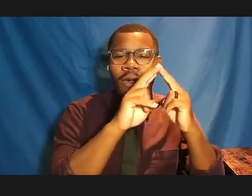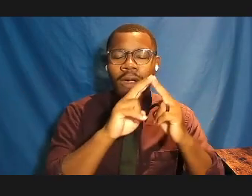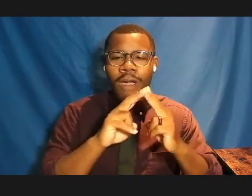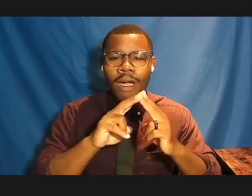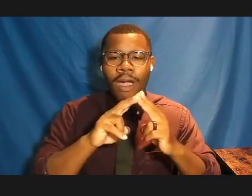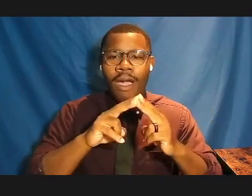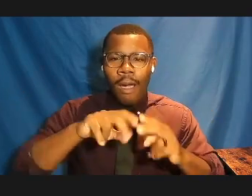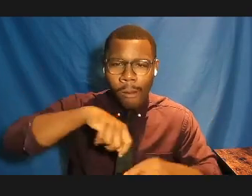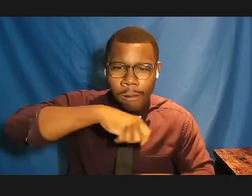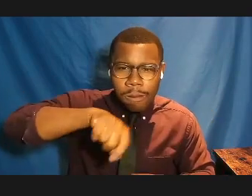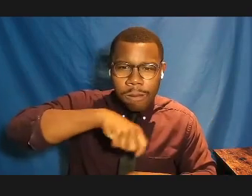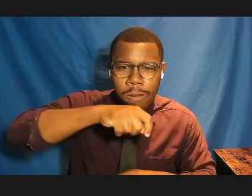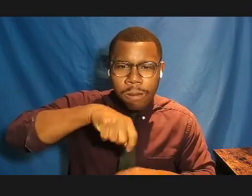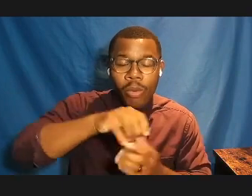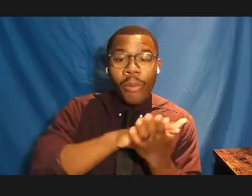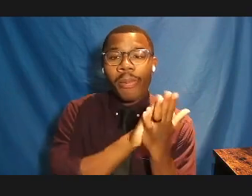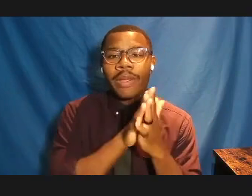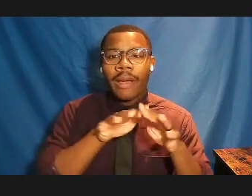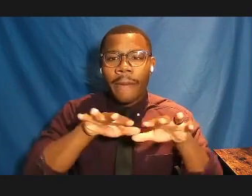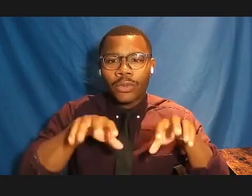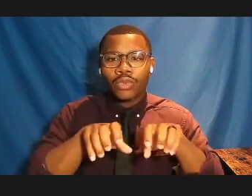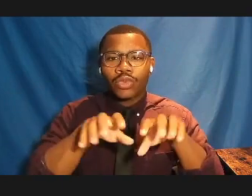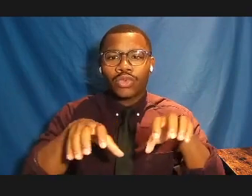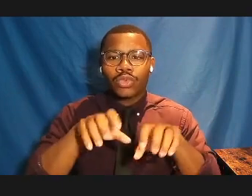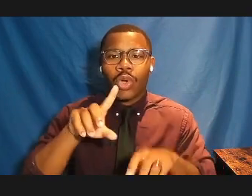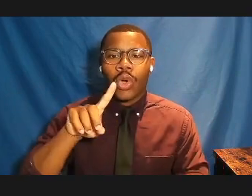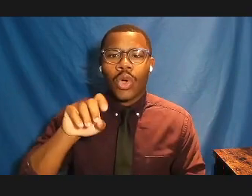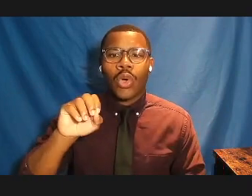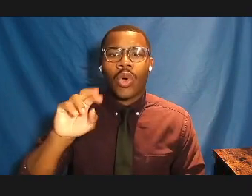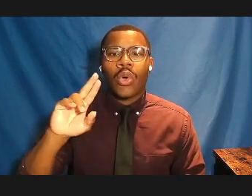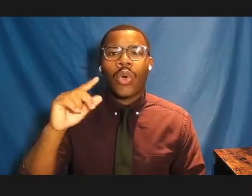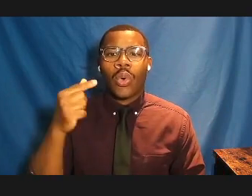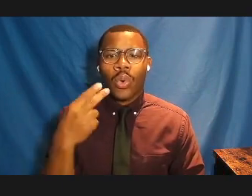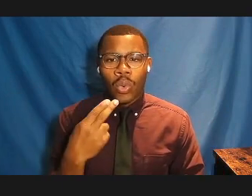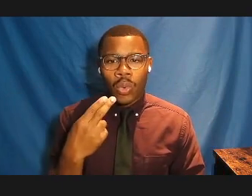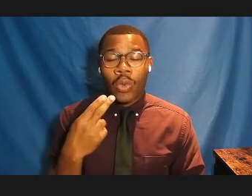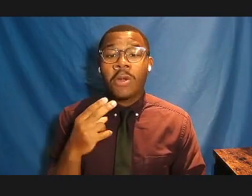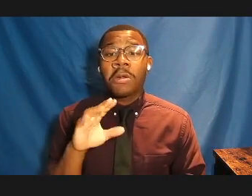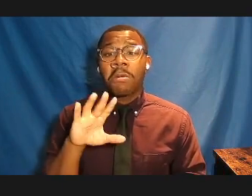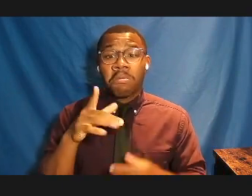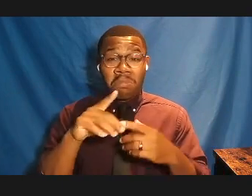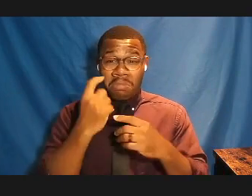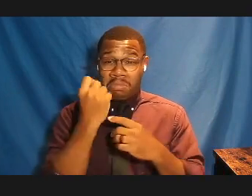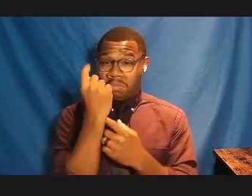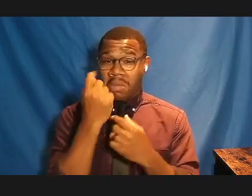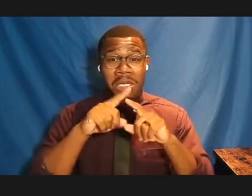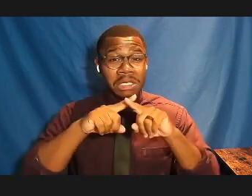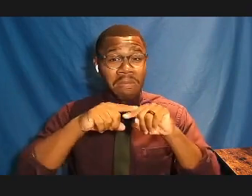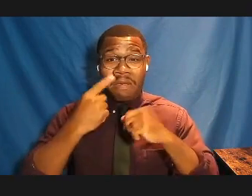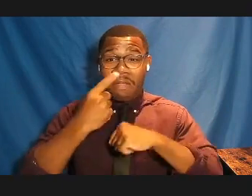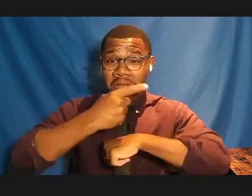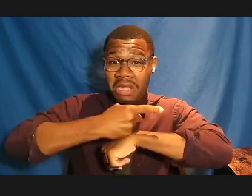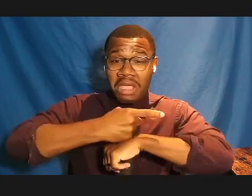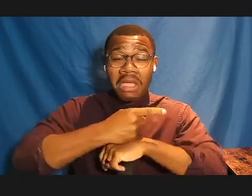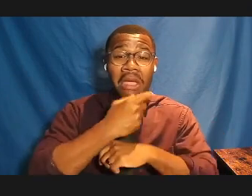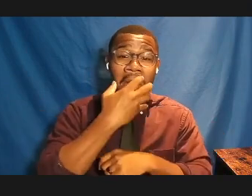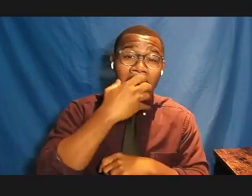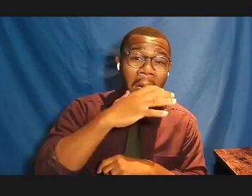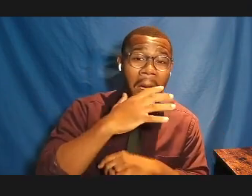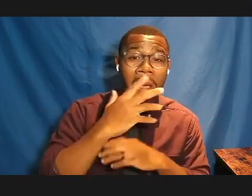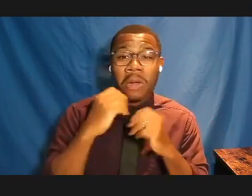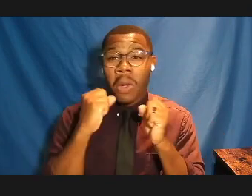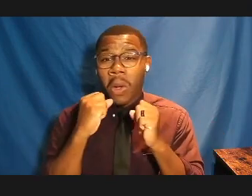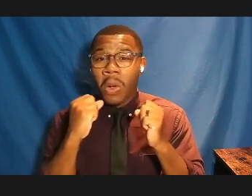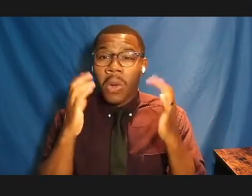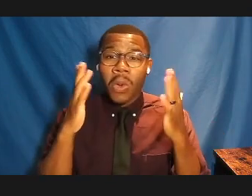on the day, its humidity, its heat, its coolness, you'll get a ring of flour that